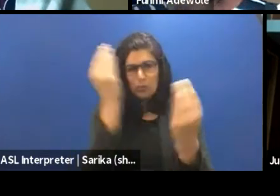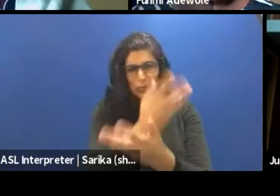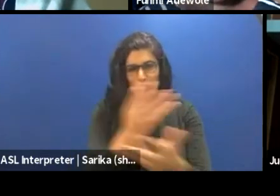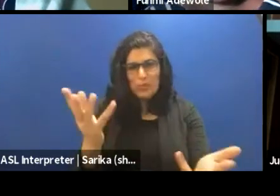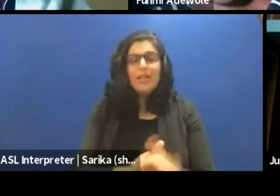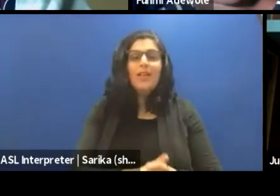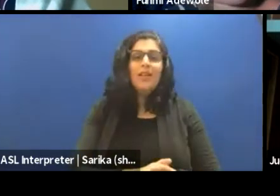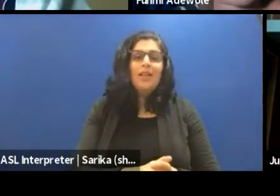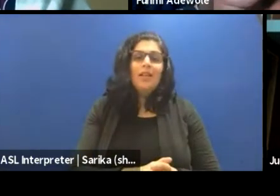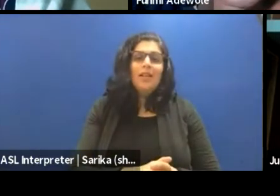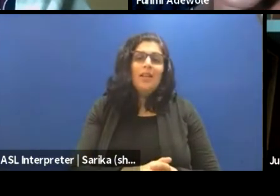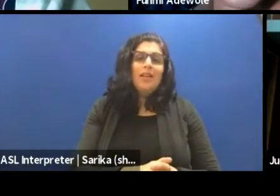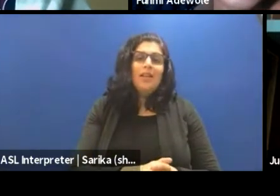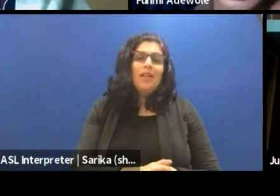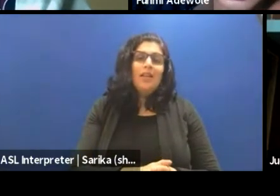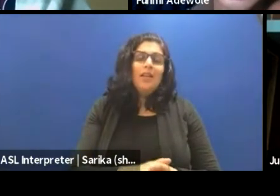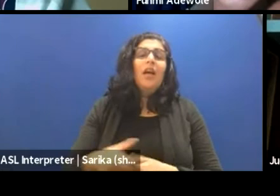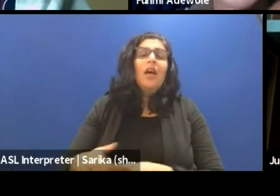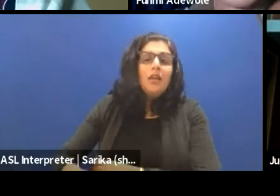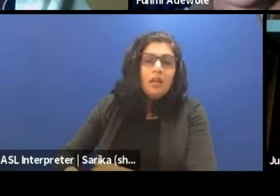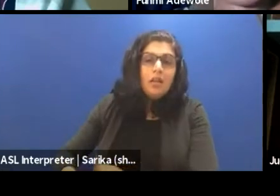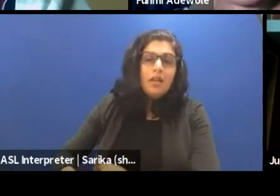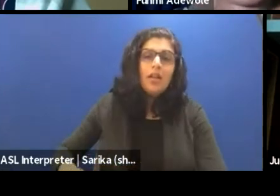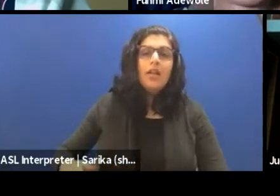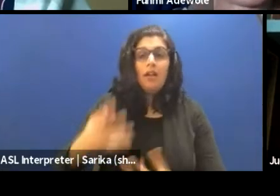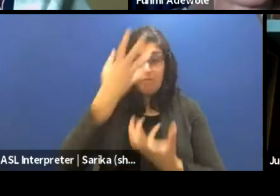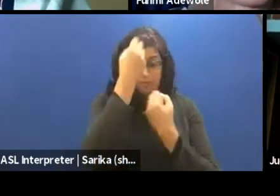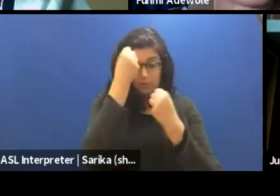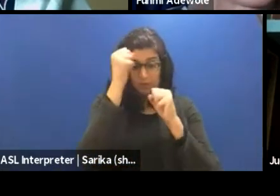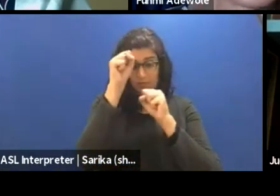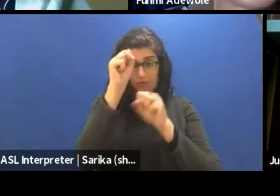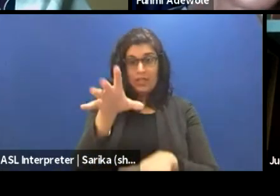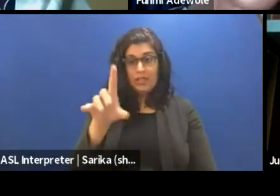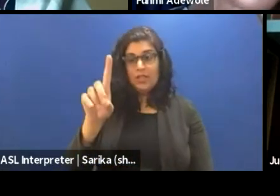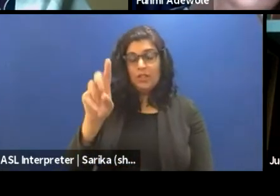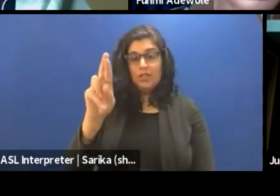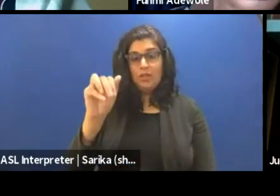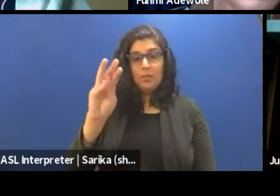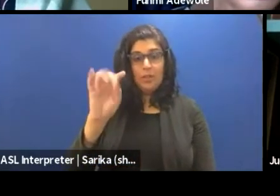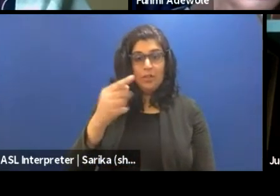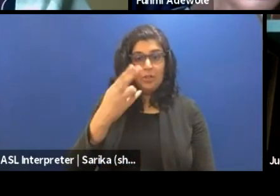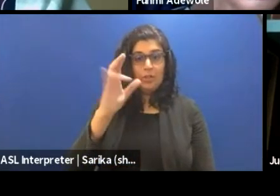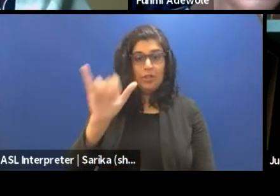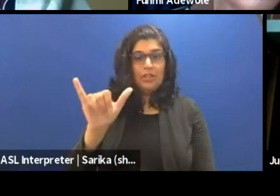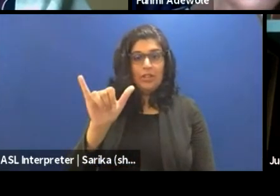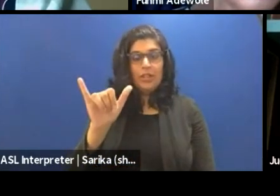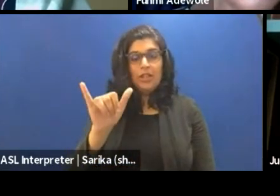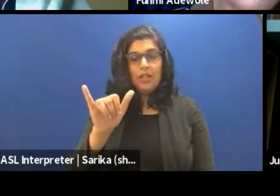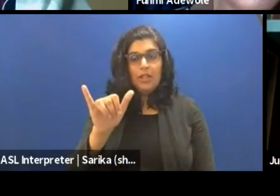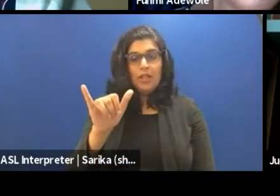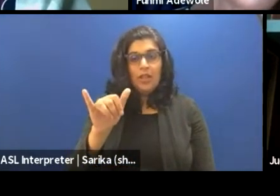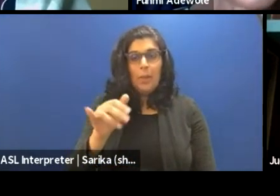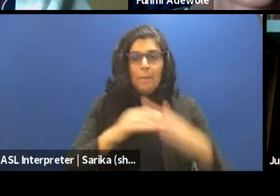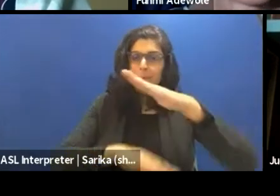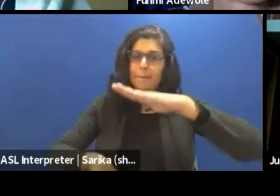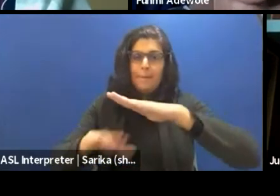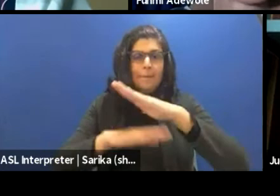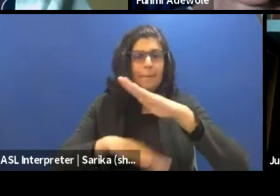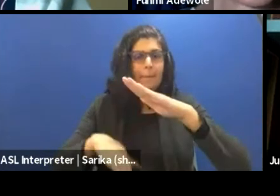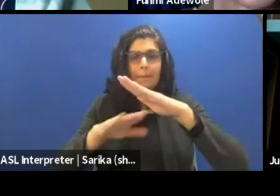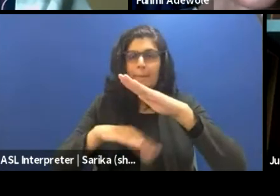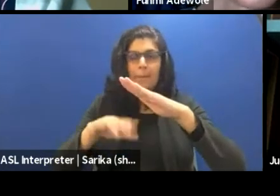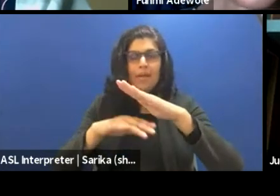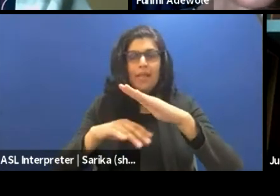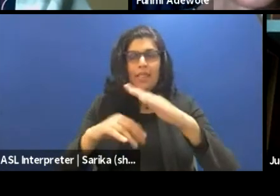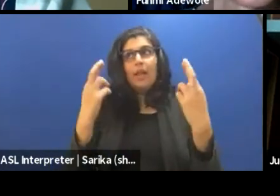Why am I calling for dramaturgy, to decolonize dramaturgy? And I said, well, I think for me, the main, you know, one of the basic things, I'm